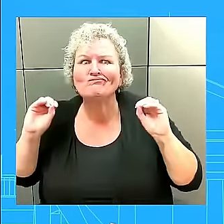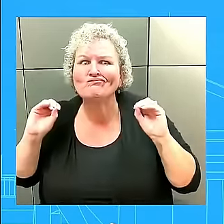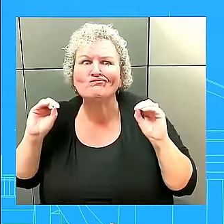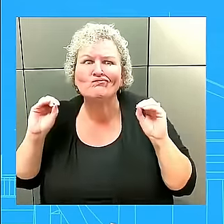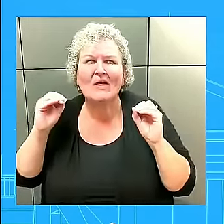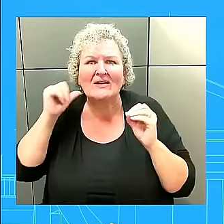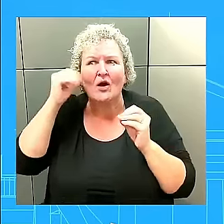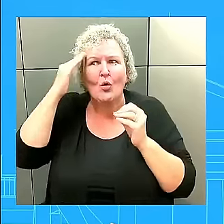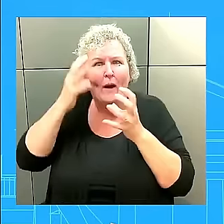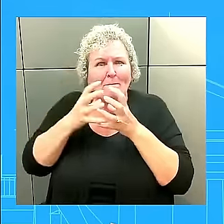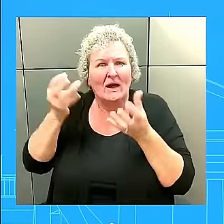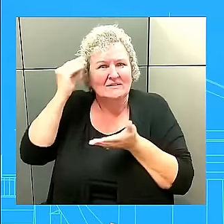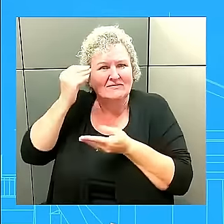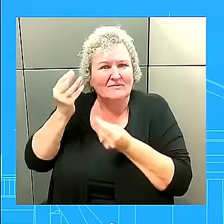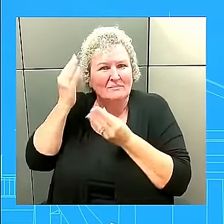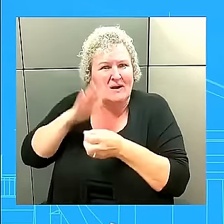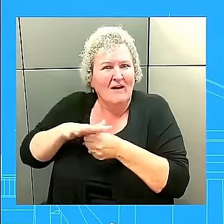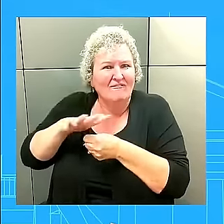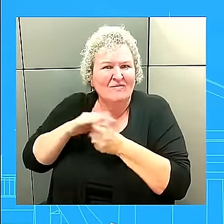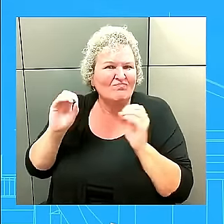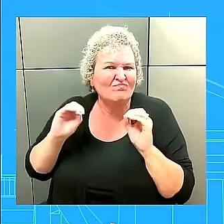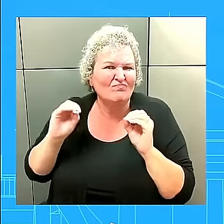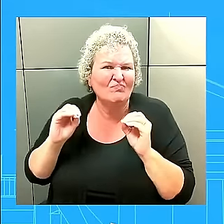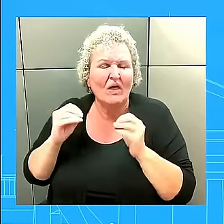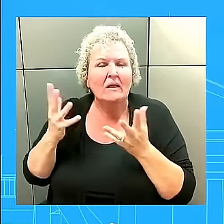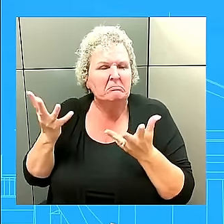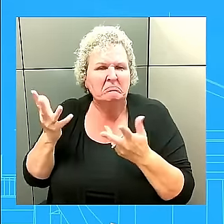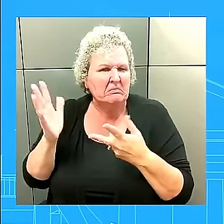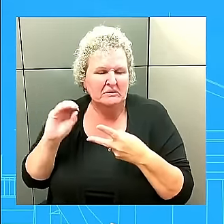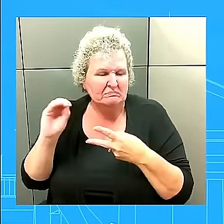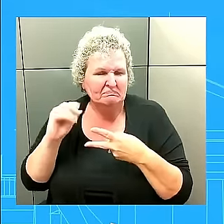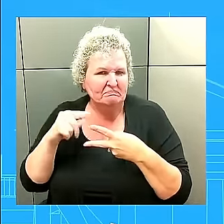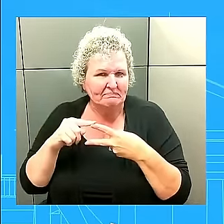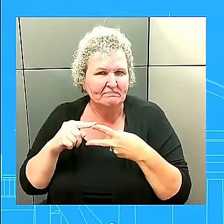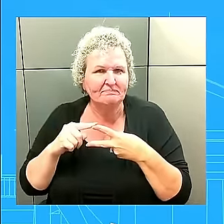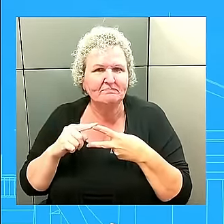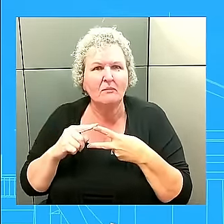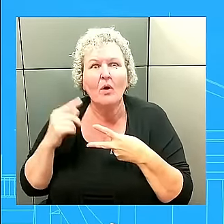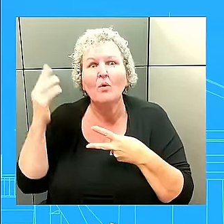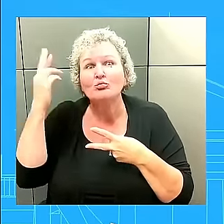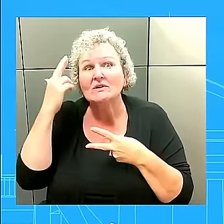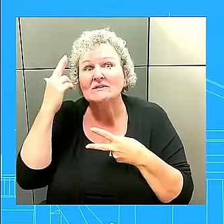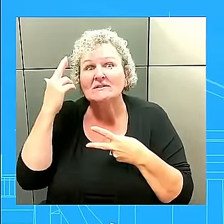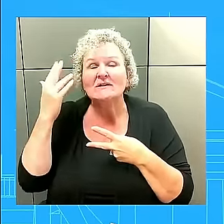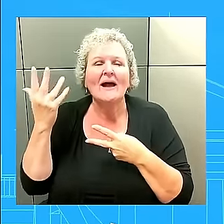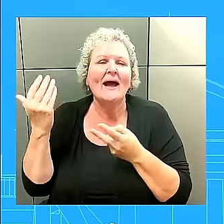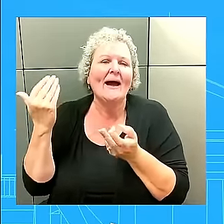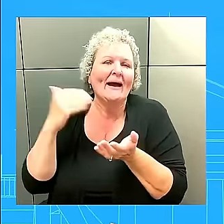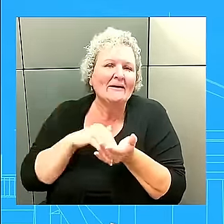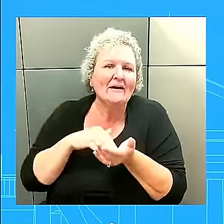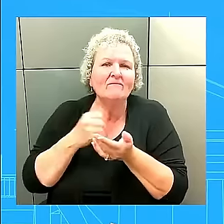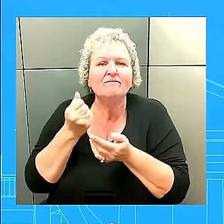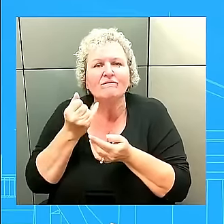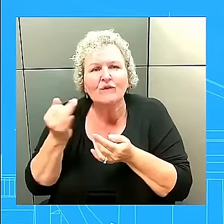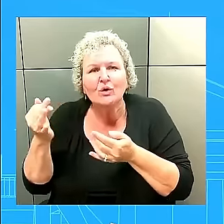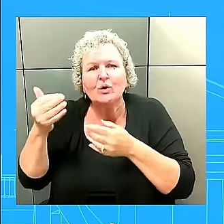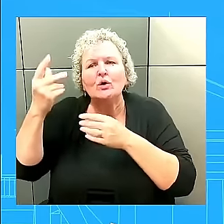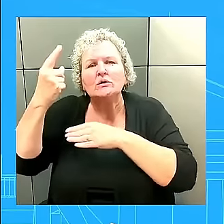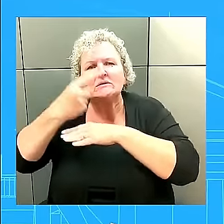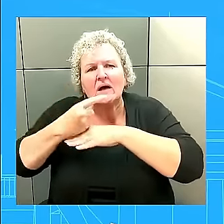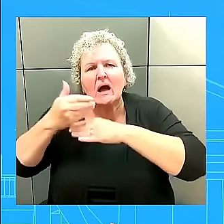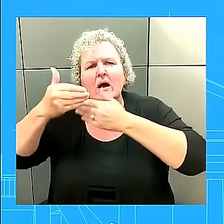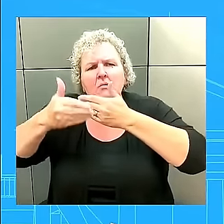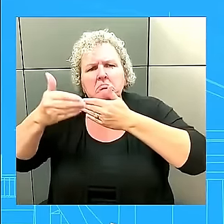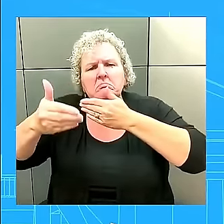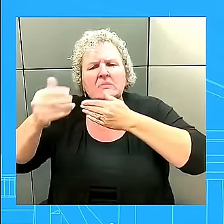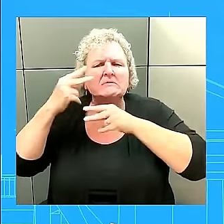intention is in terms of using them. So I think that's why I said at the top we're going to monitor this and watch it closely. To your second question, yeah, absolutely.